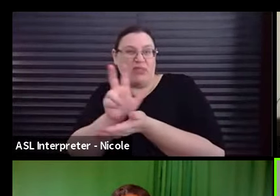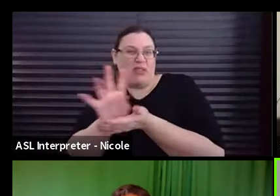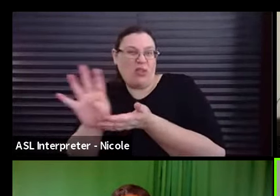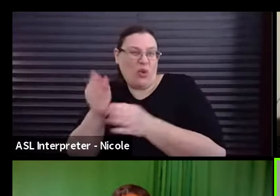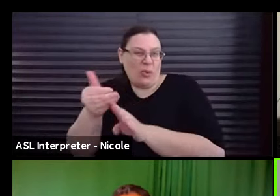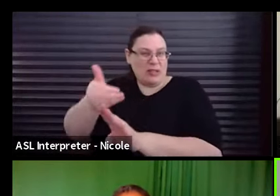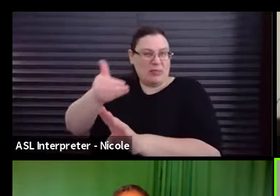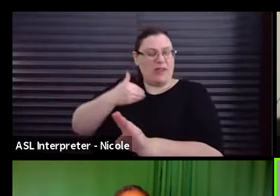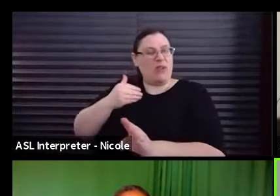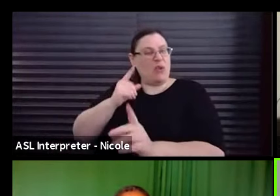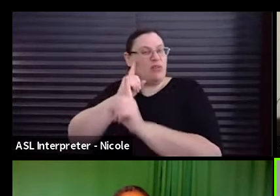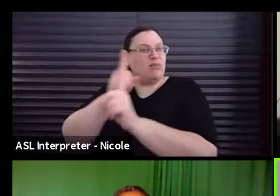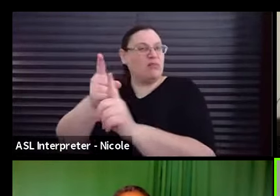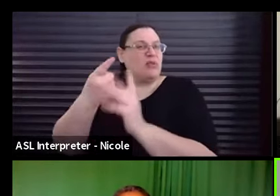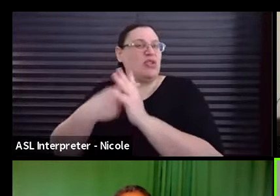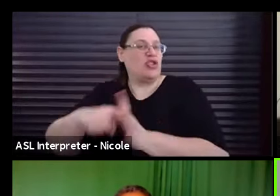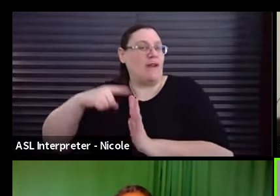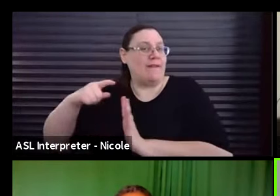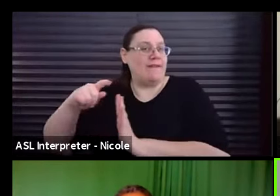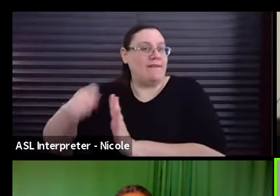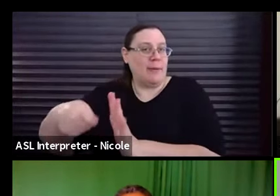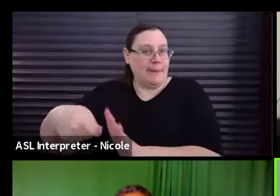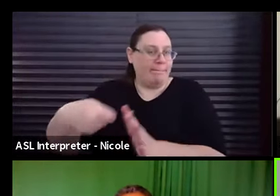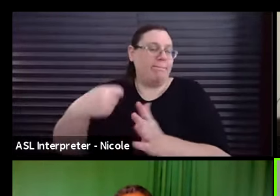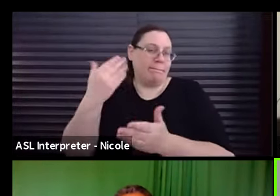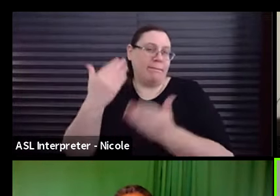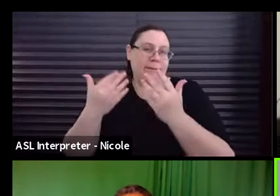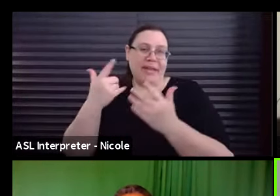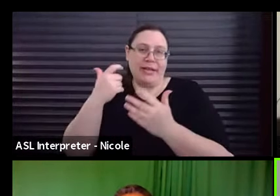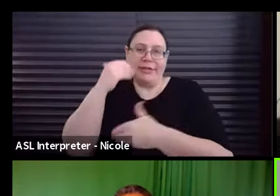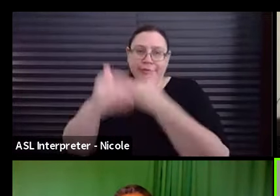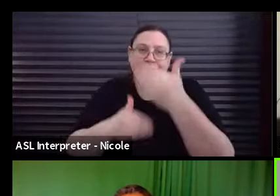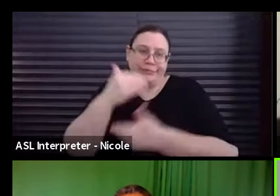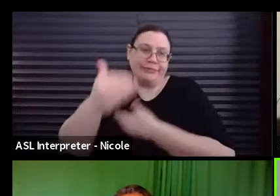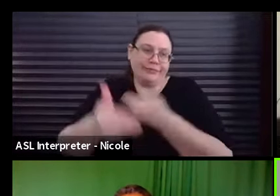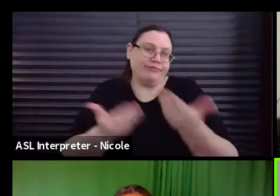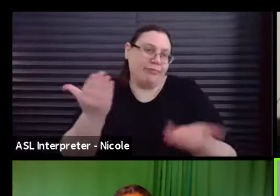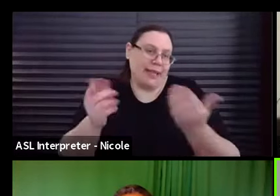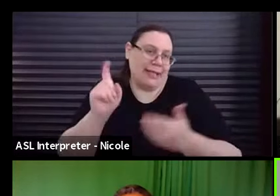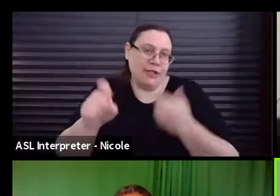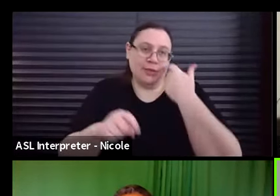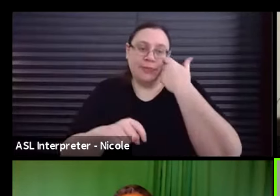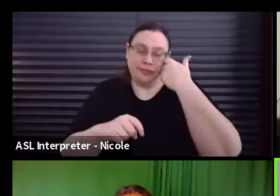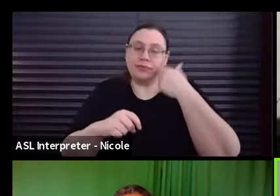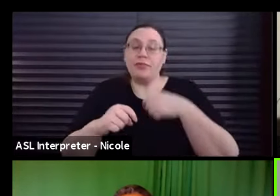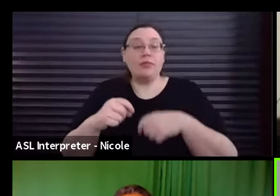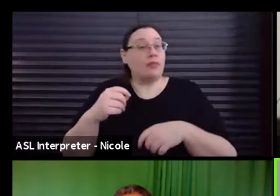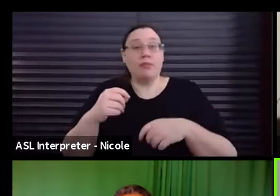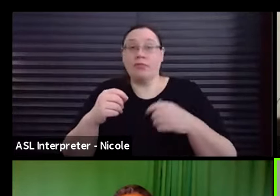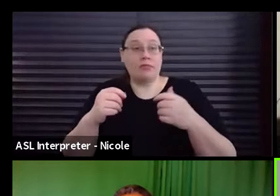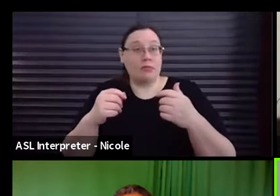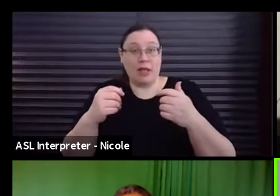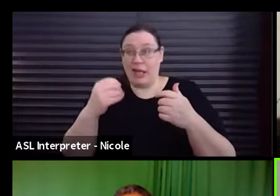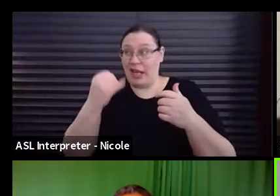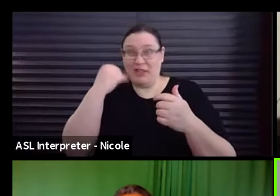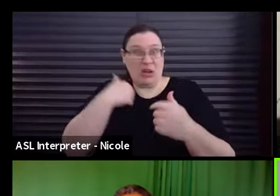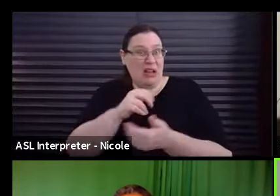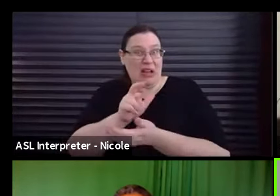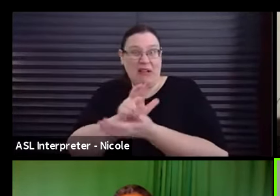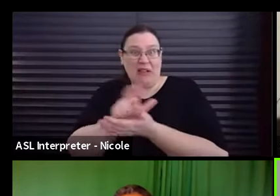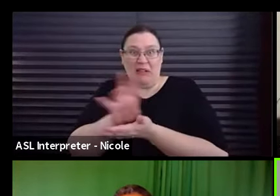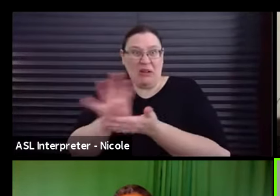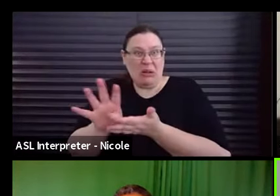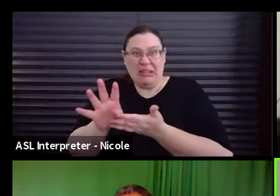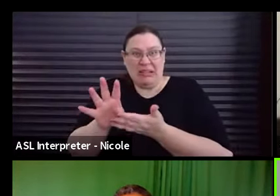of when you intend to begin shooting. If you might have to go through that full process, you know, if you don't have that kind of time, let us know. We will do our